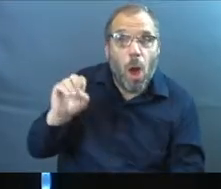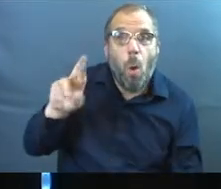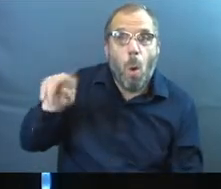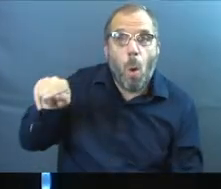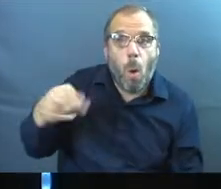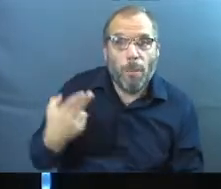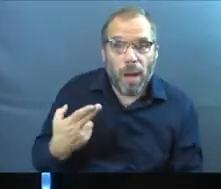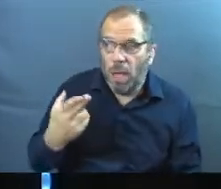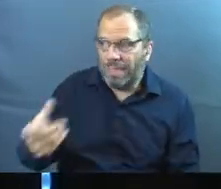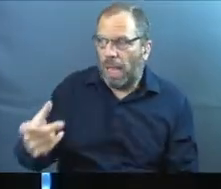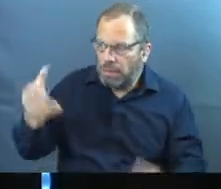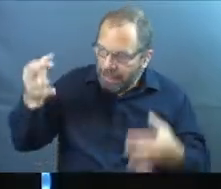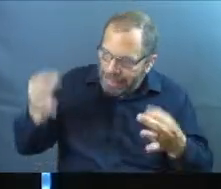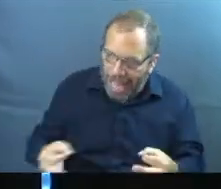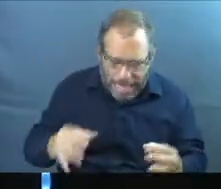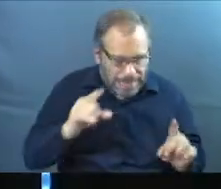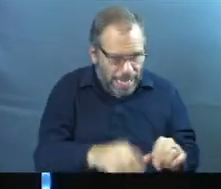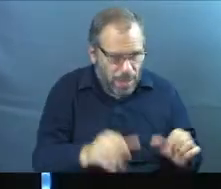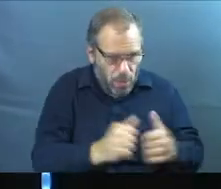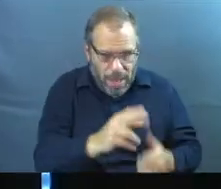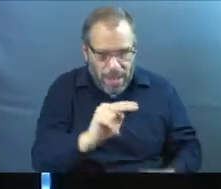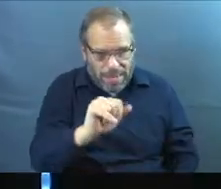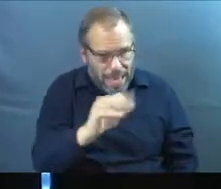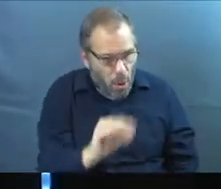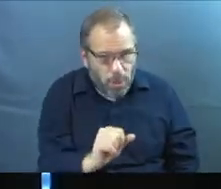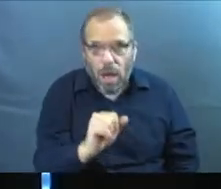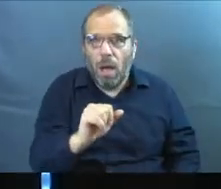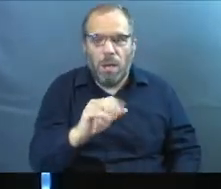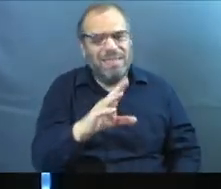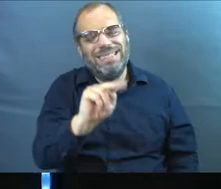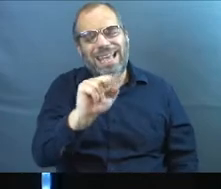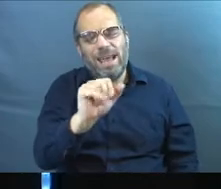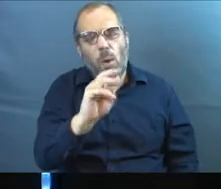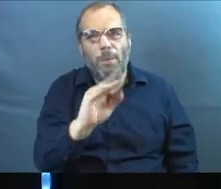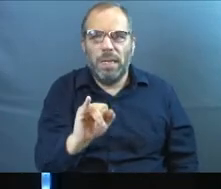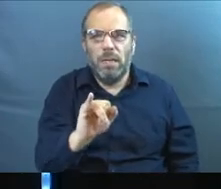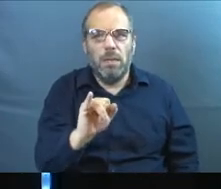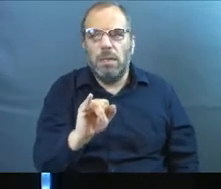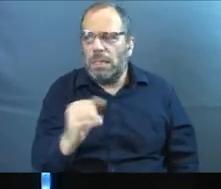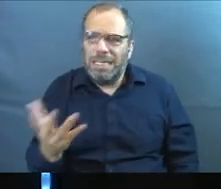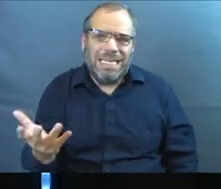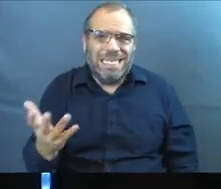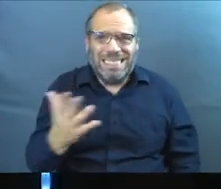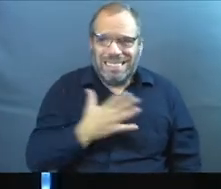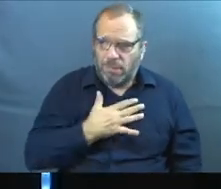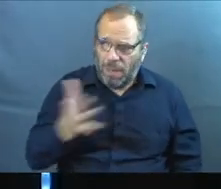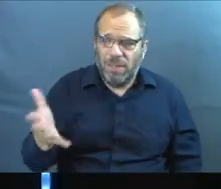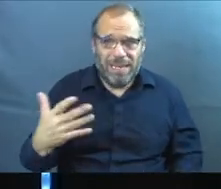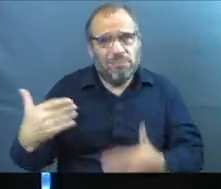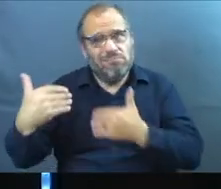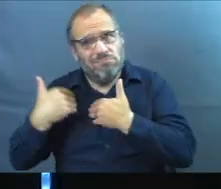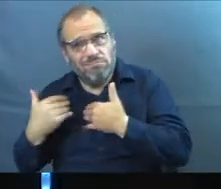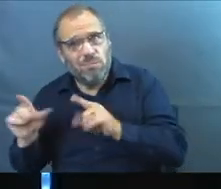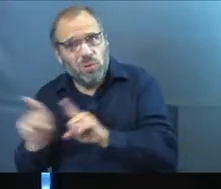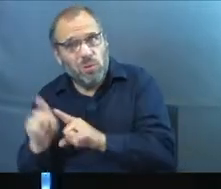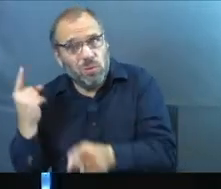got a lot of weight. And if she decides to stay with Naomi, who's really hopeless and broken right now, she's probably gonna have to carry some of that weight too.